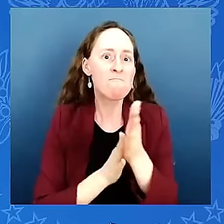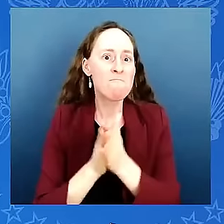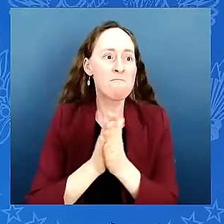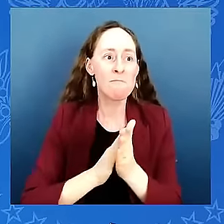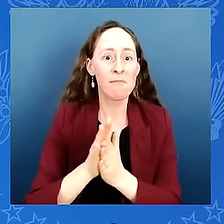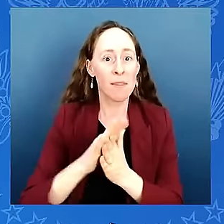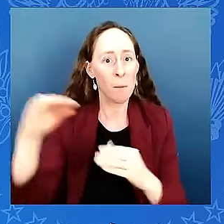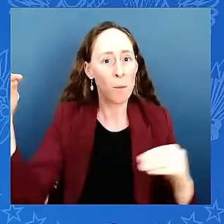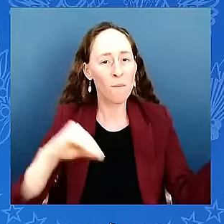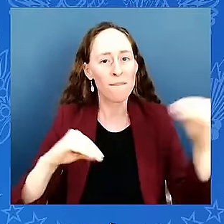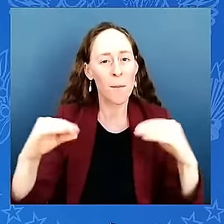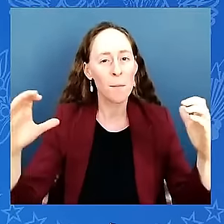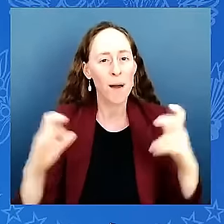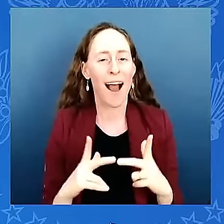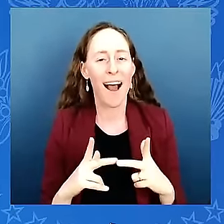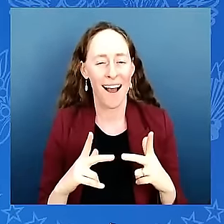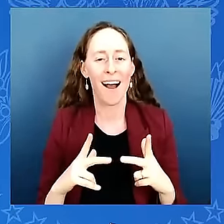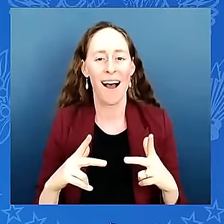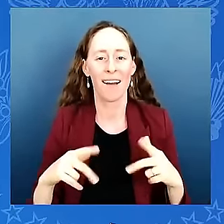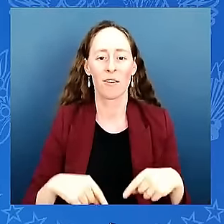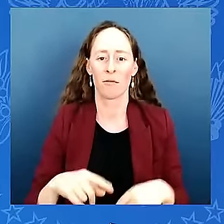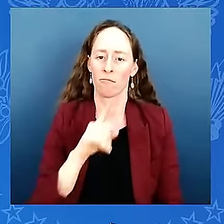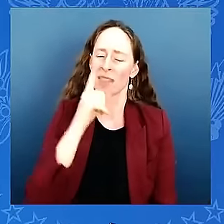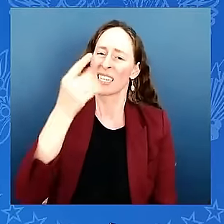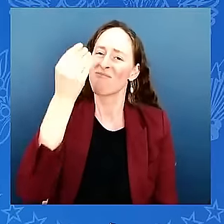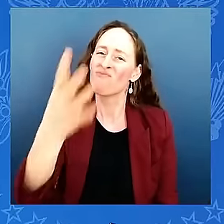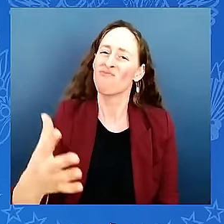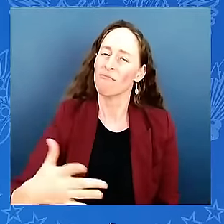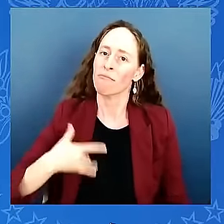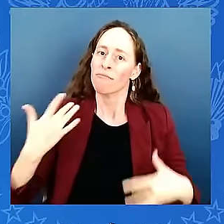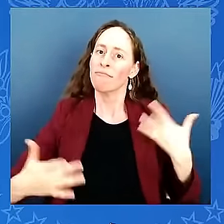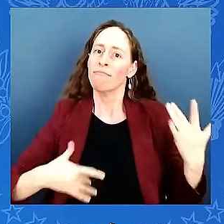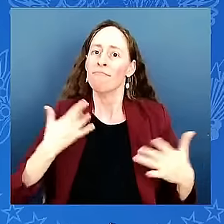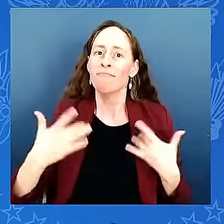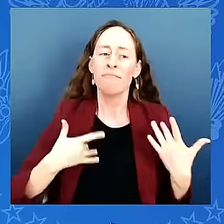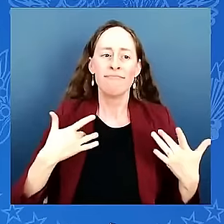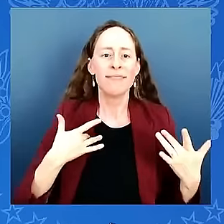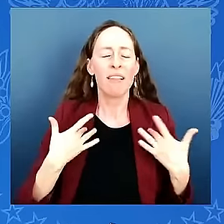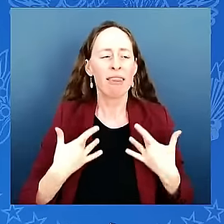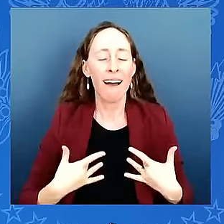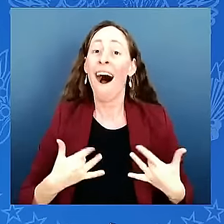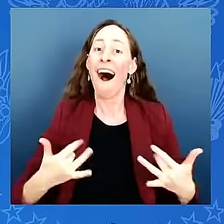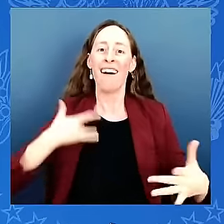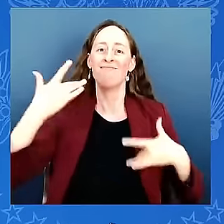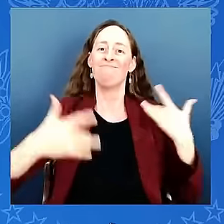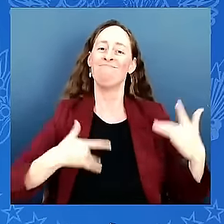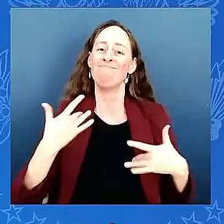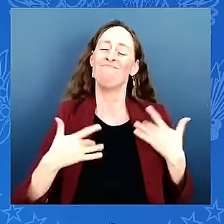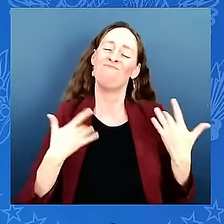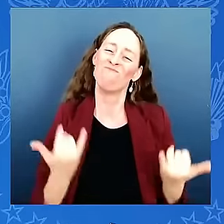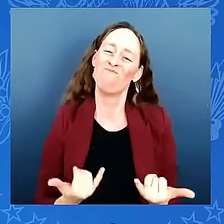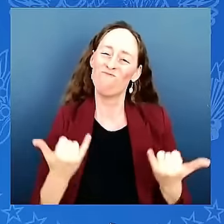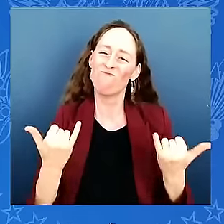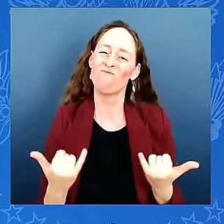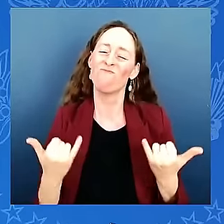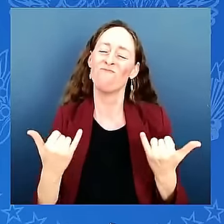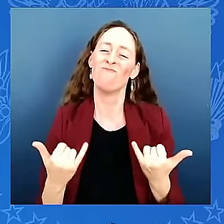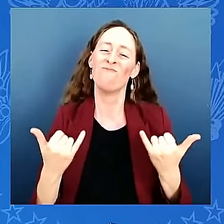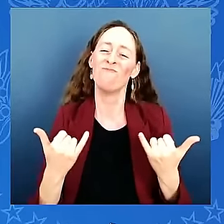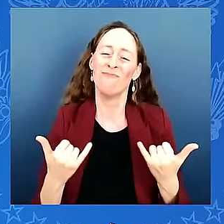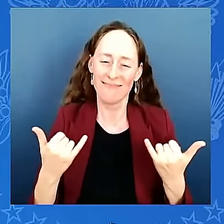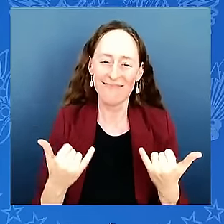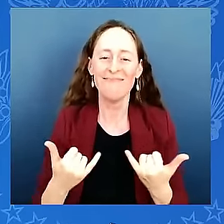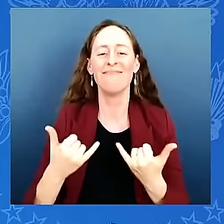gives us hope and yes we're the tribes with the water we have senior water rights on the lower uh colorado river